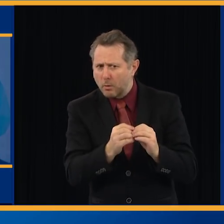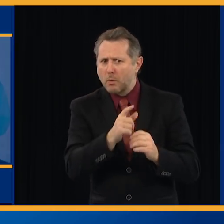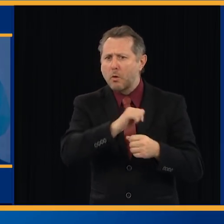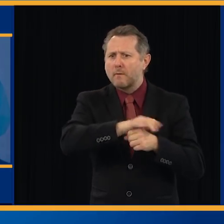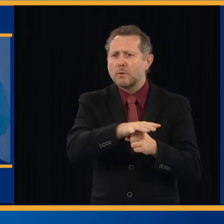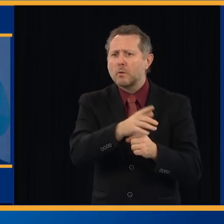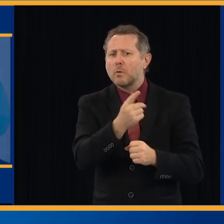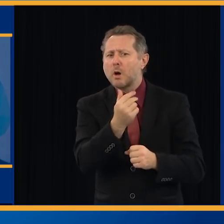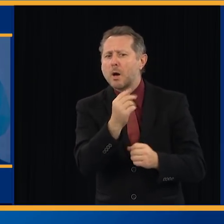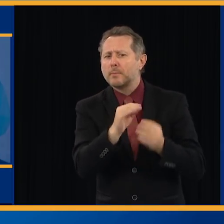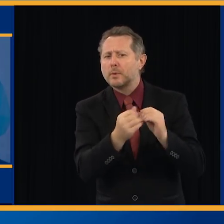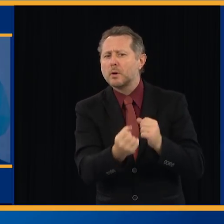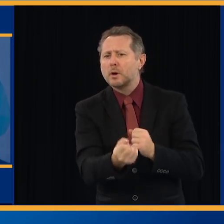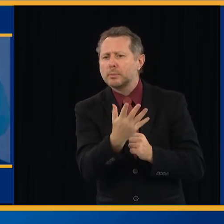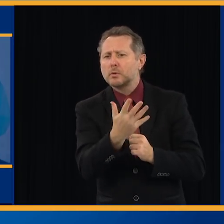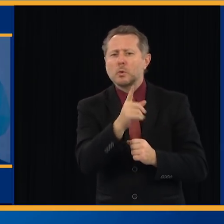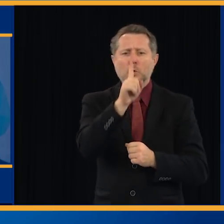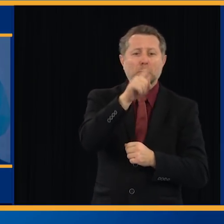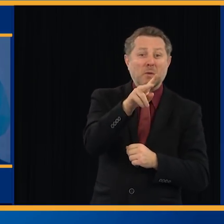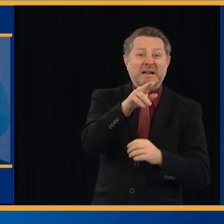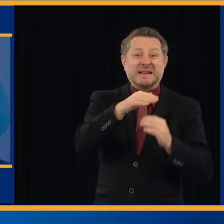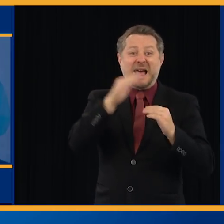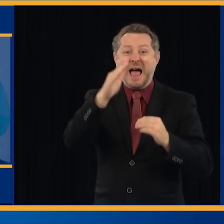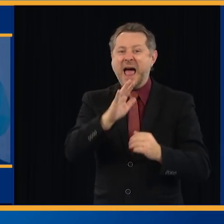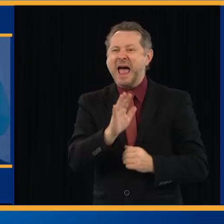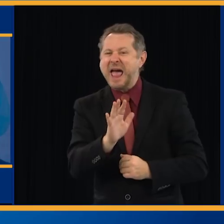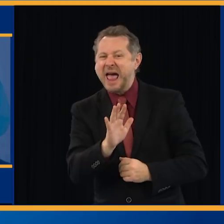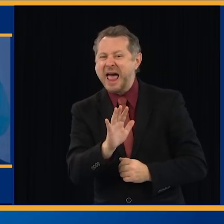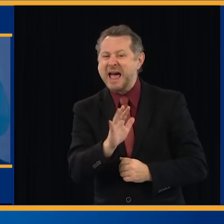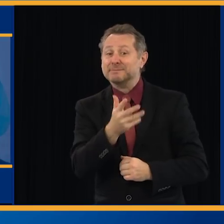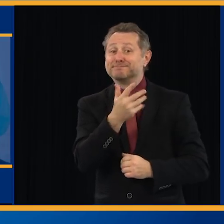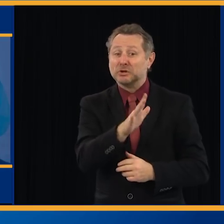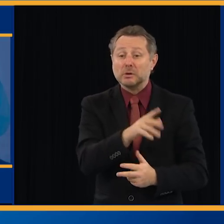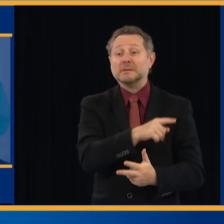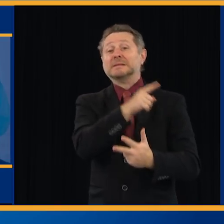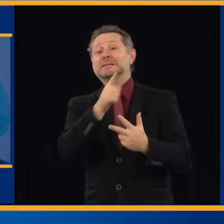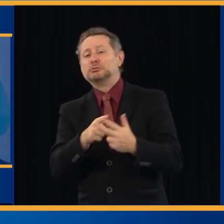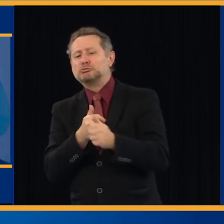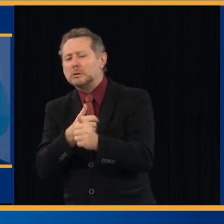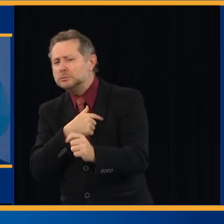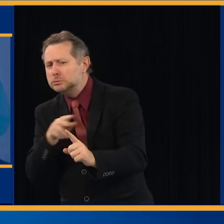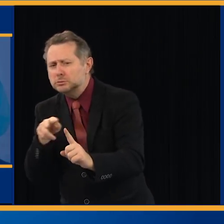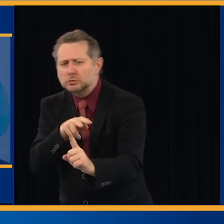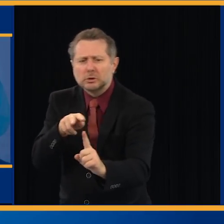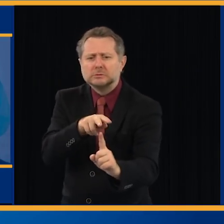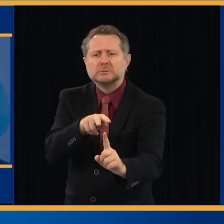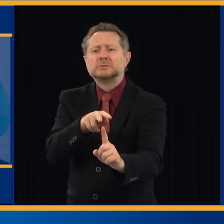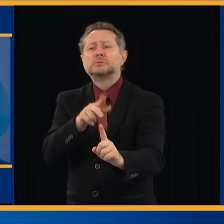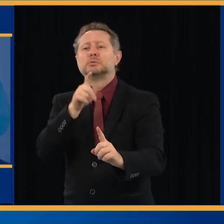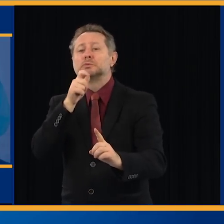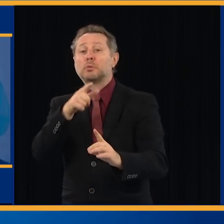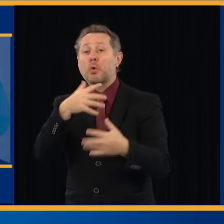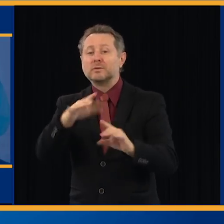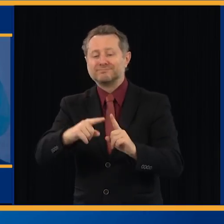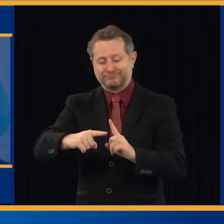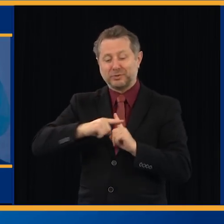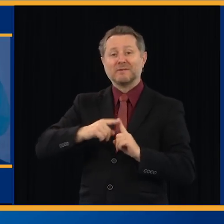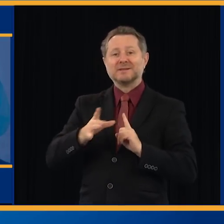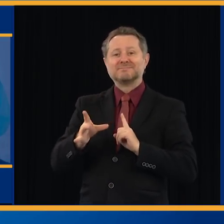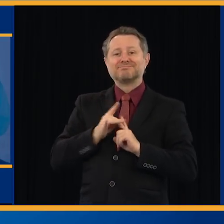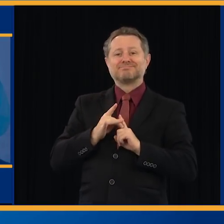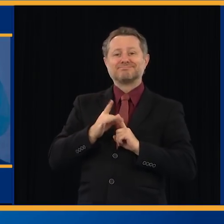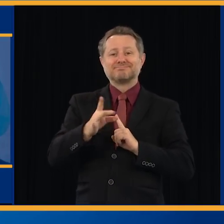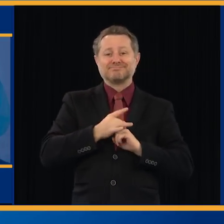Second step is trace those people who came up positive. All right? You